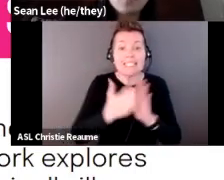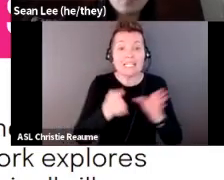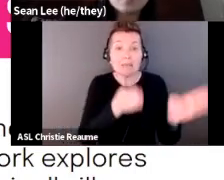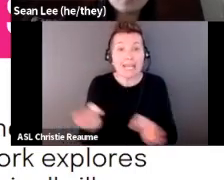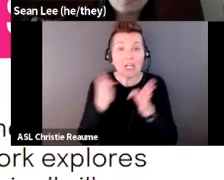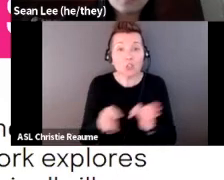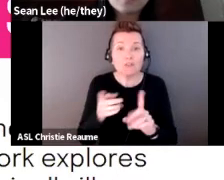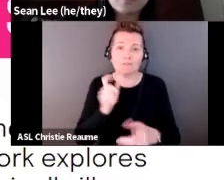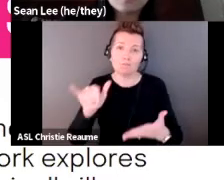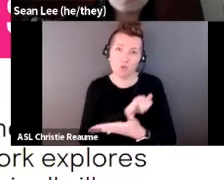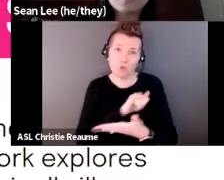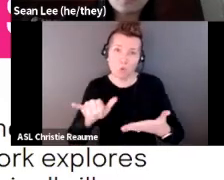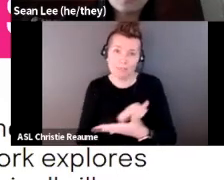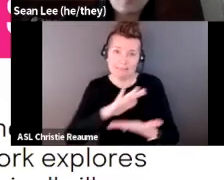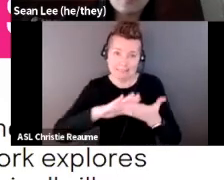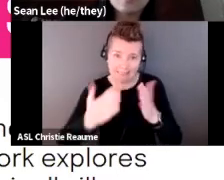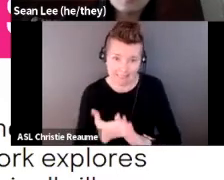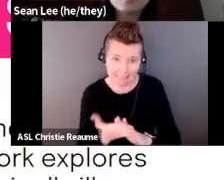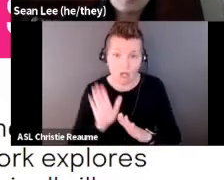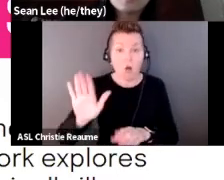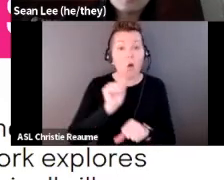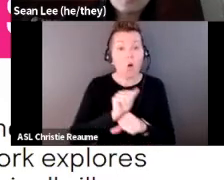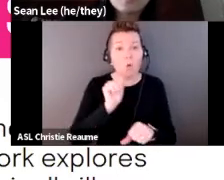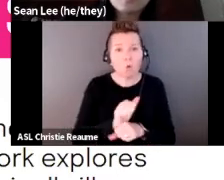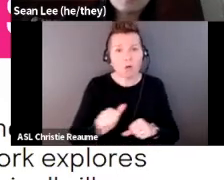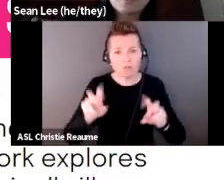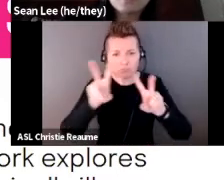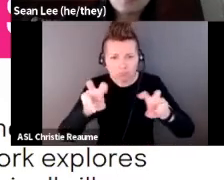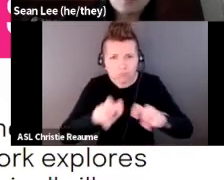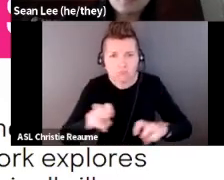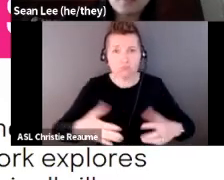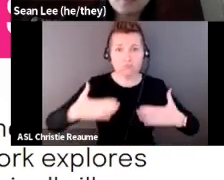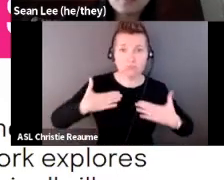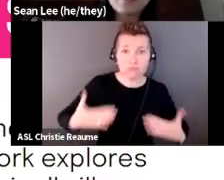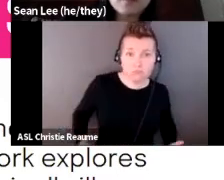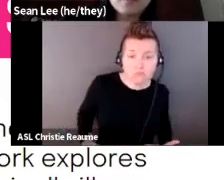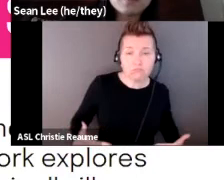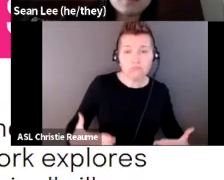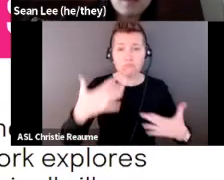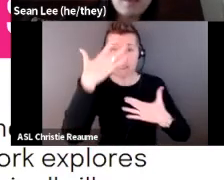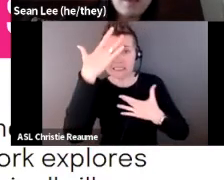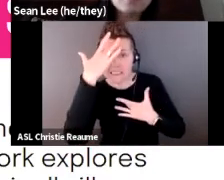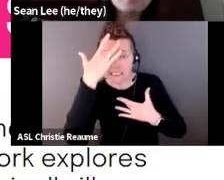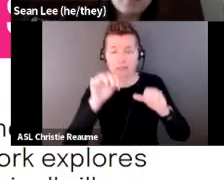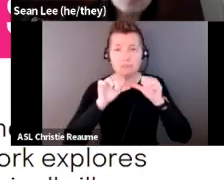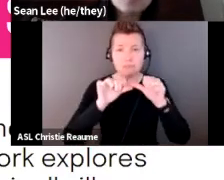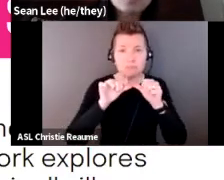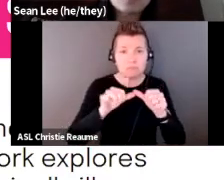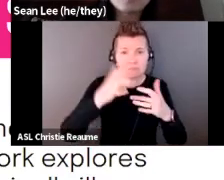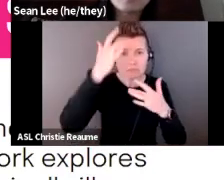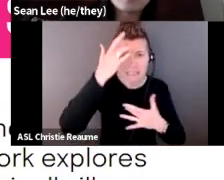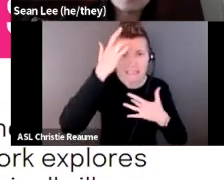Her work explores themes including the body, the sick slash chronically ill experience, and the